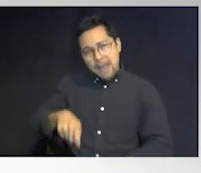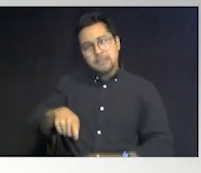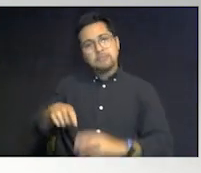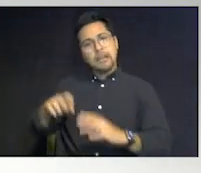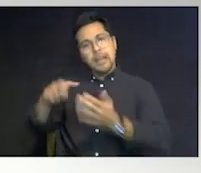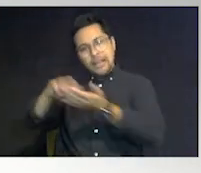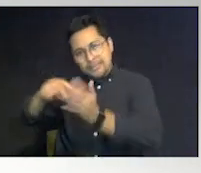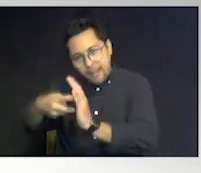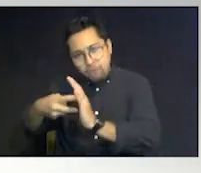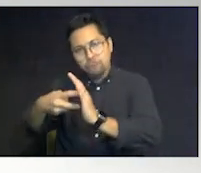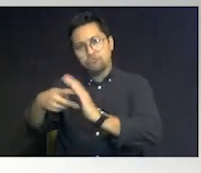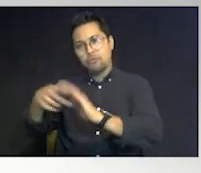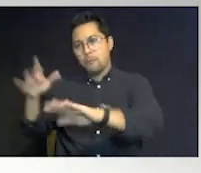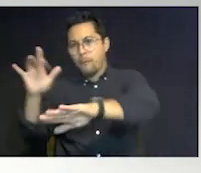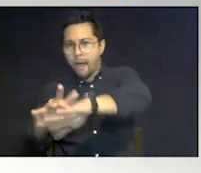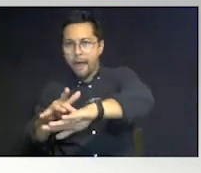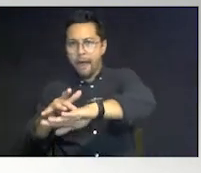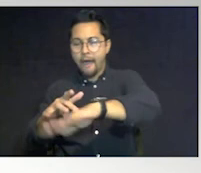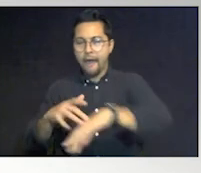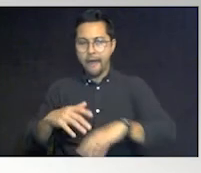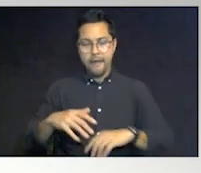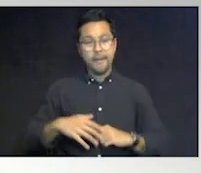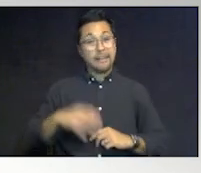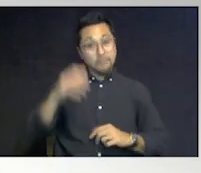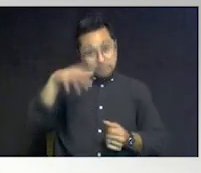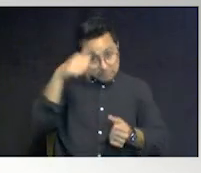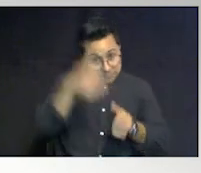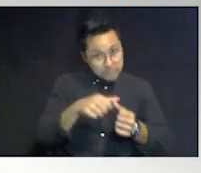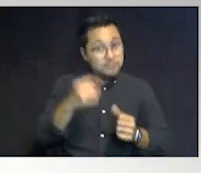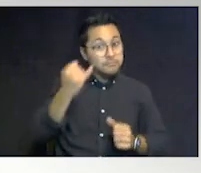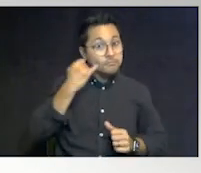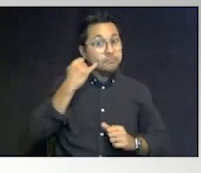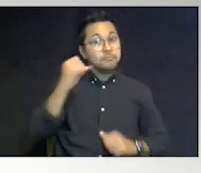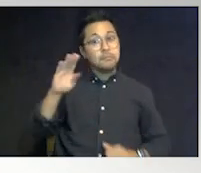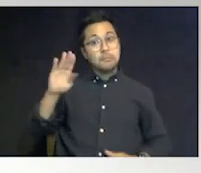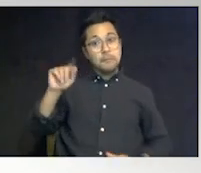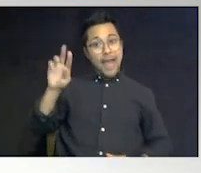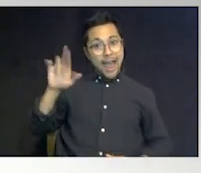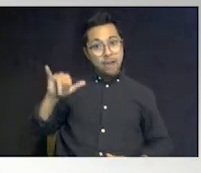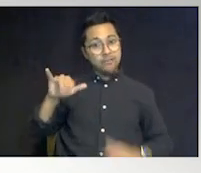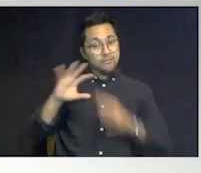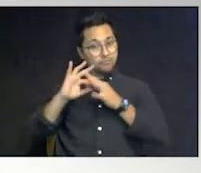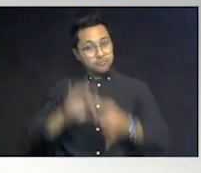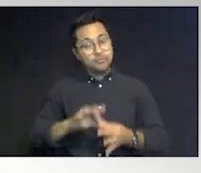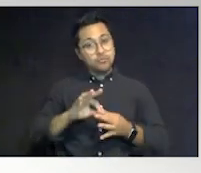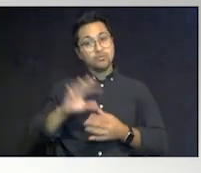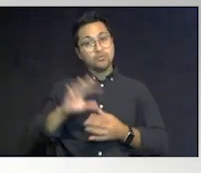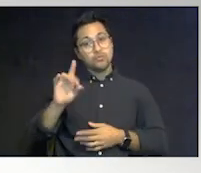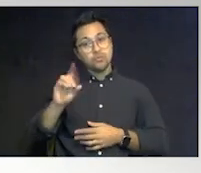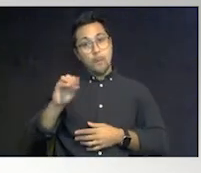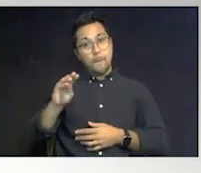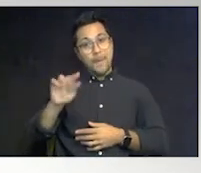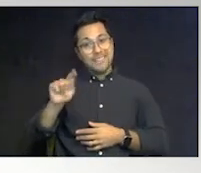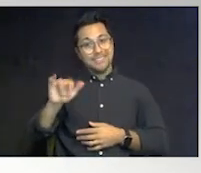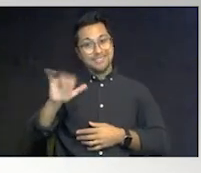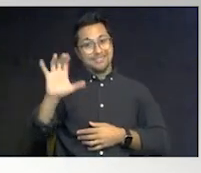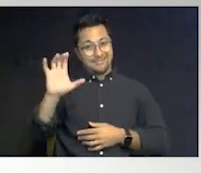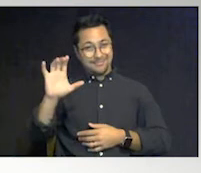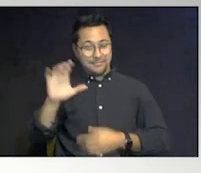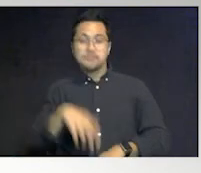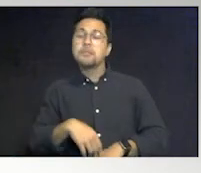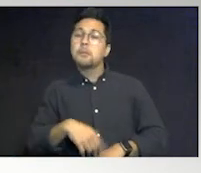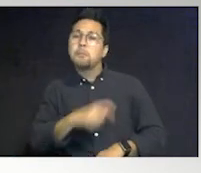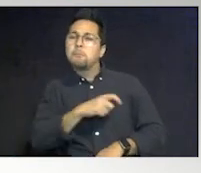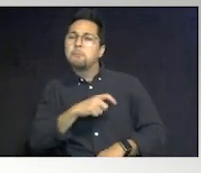touching. And remember, if a battery is domestic related, police has